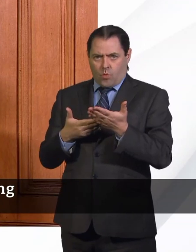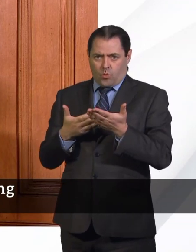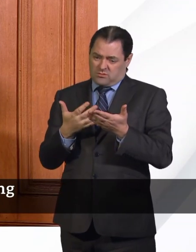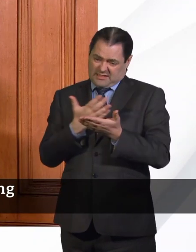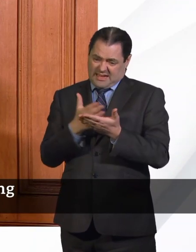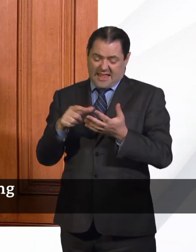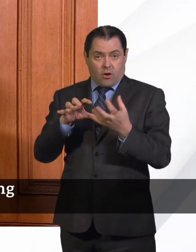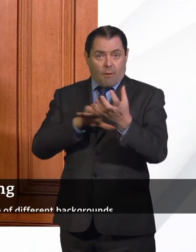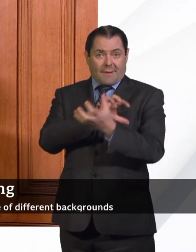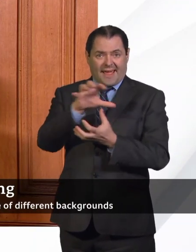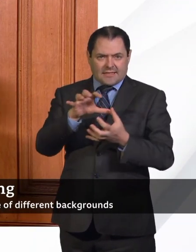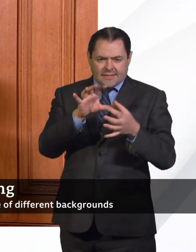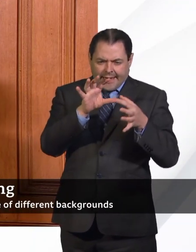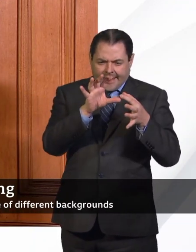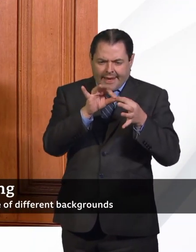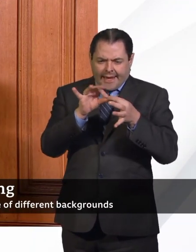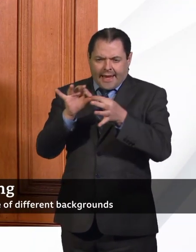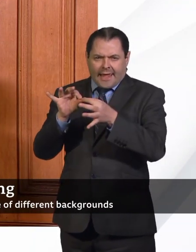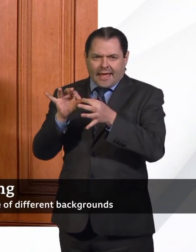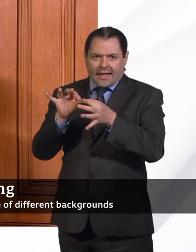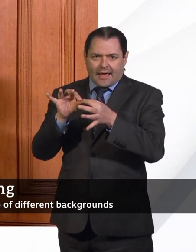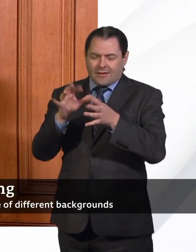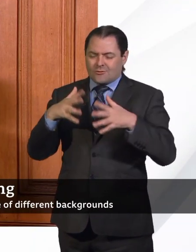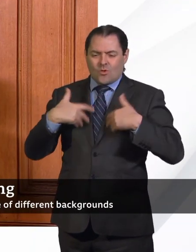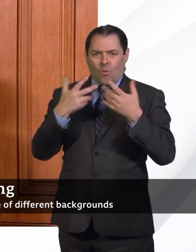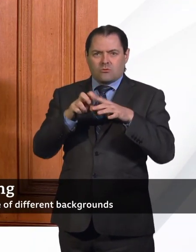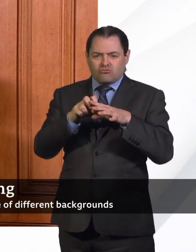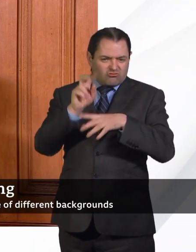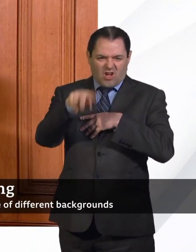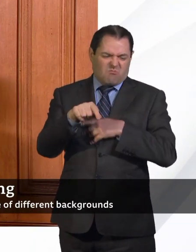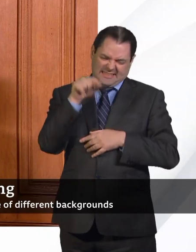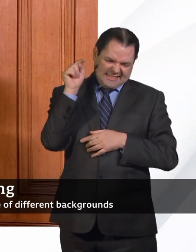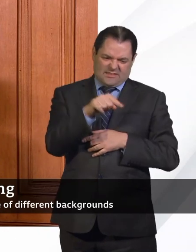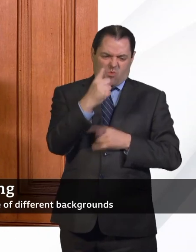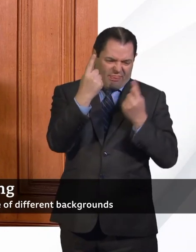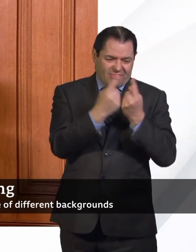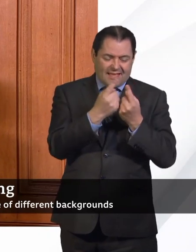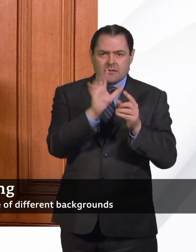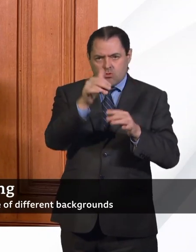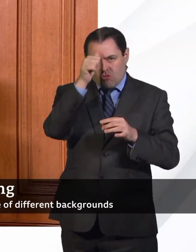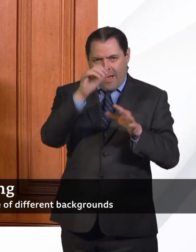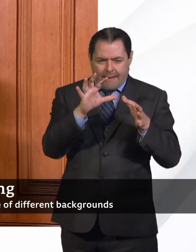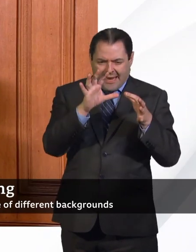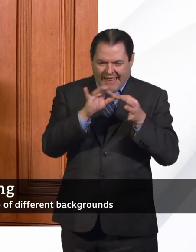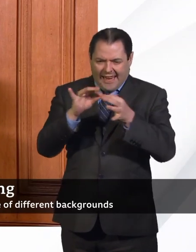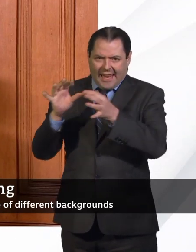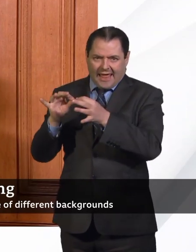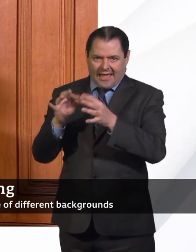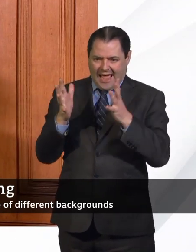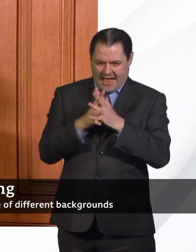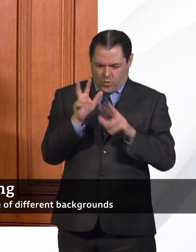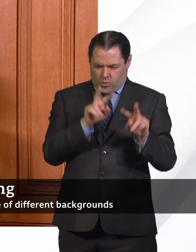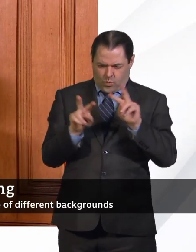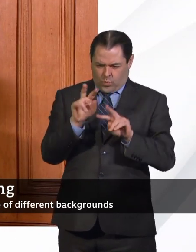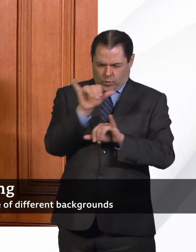of what we're seeing. So, really, we're urging people not to jump to conclusions and institute measures which are not really